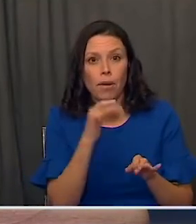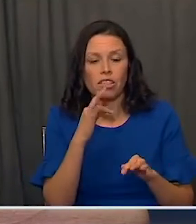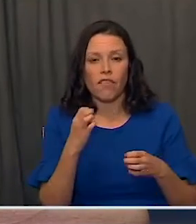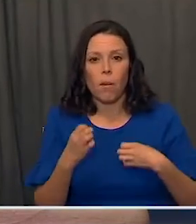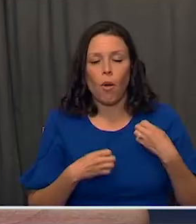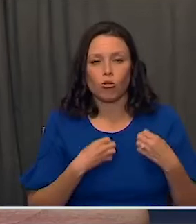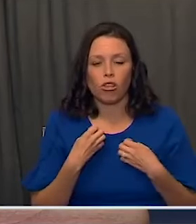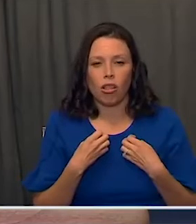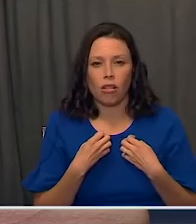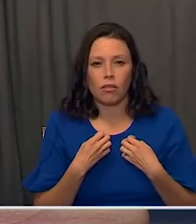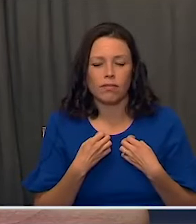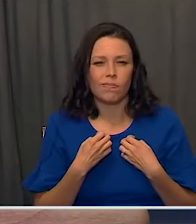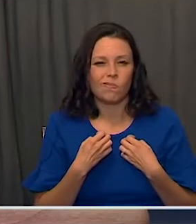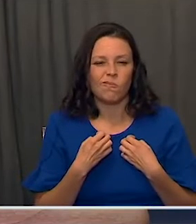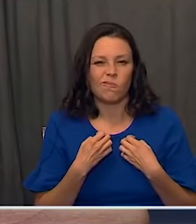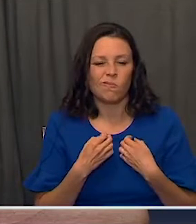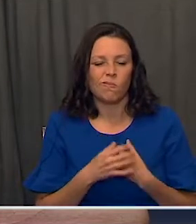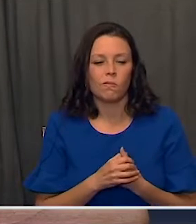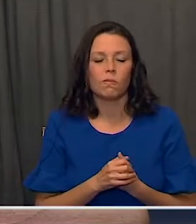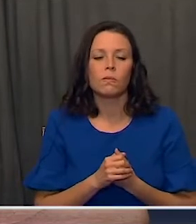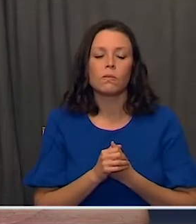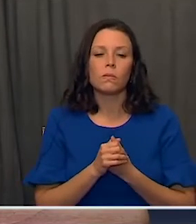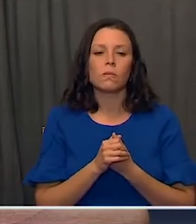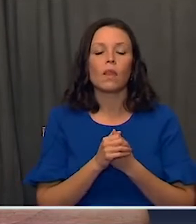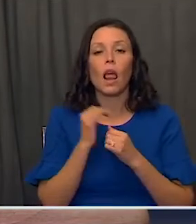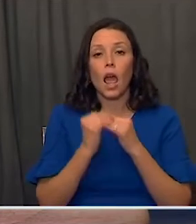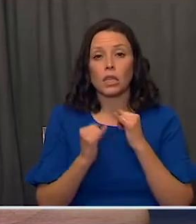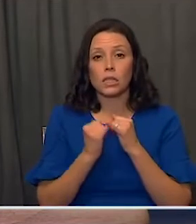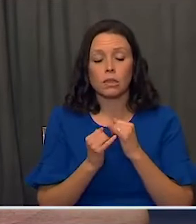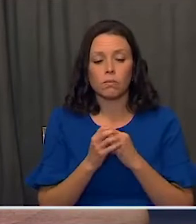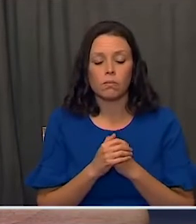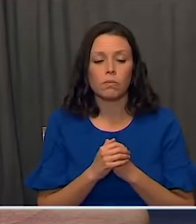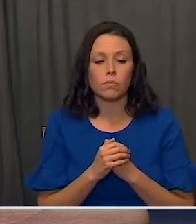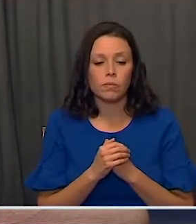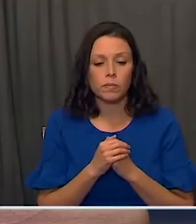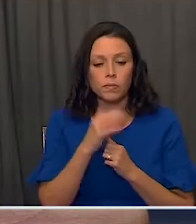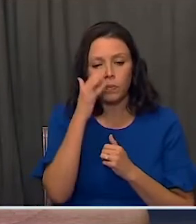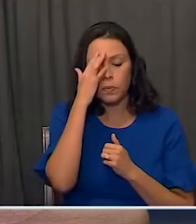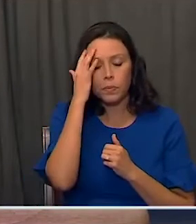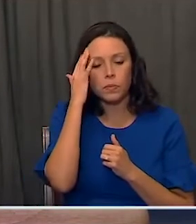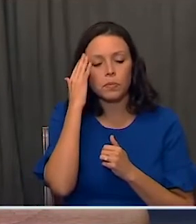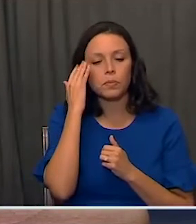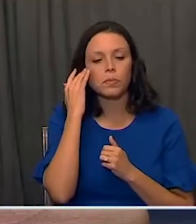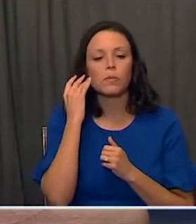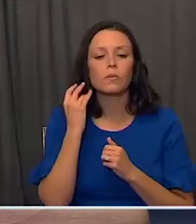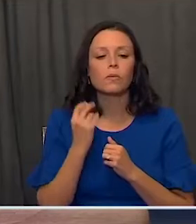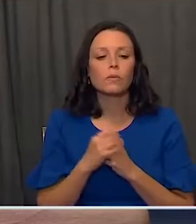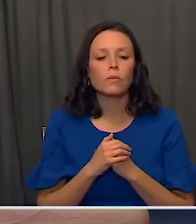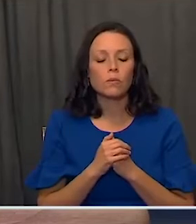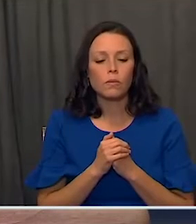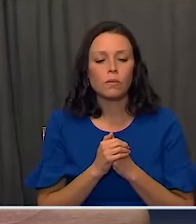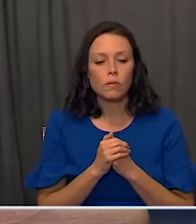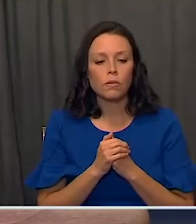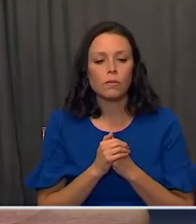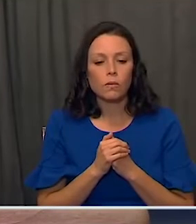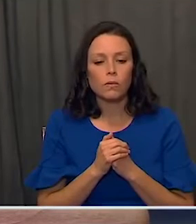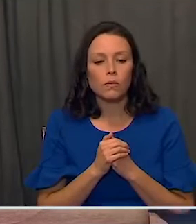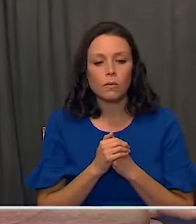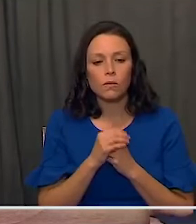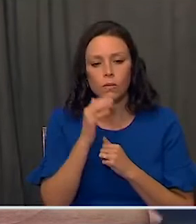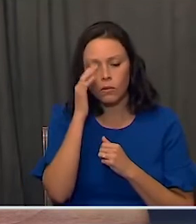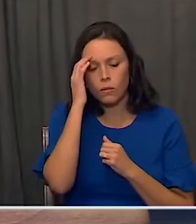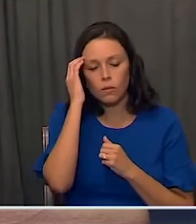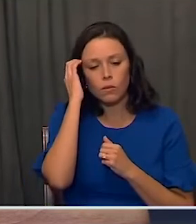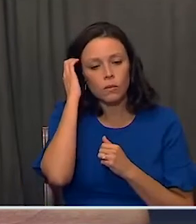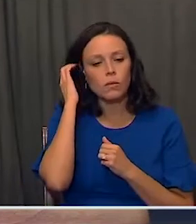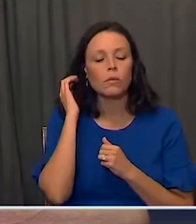say, let's close the schools. Finally, I wanted to echo what has been